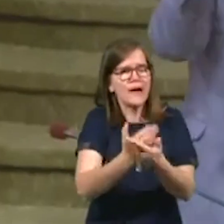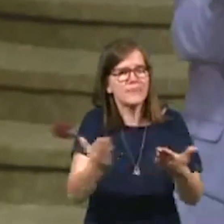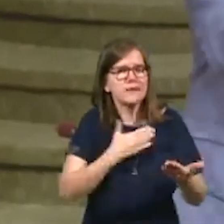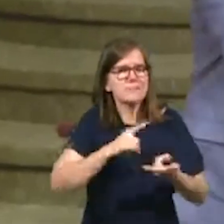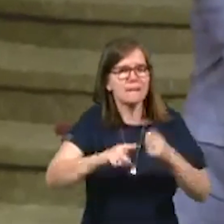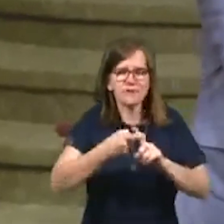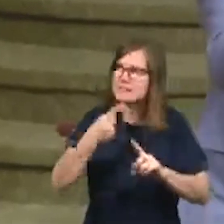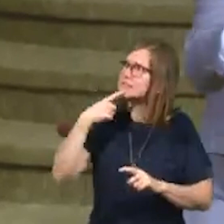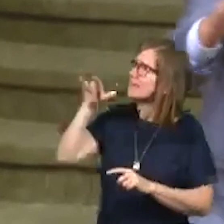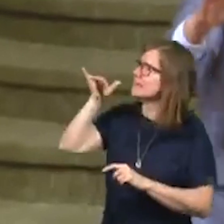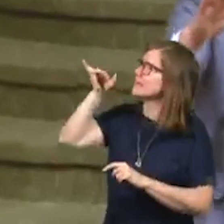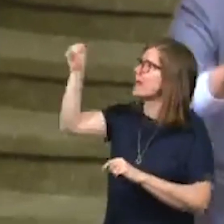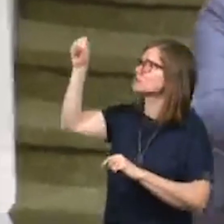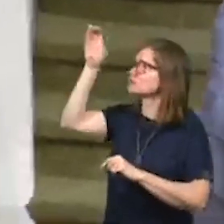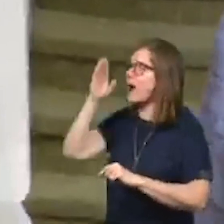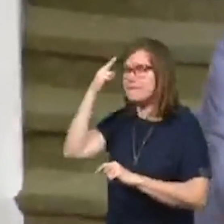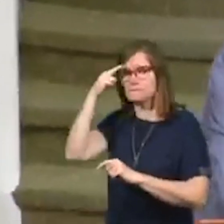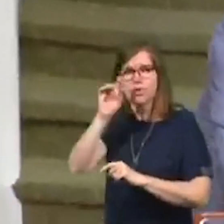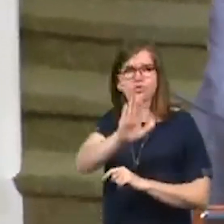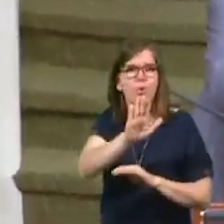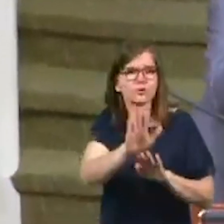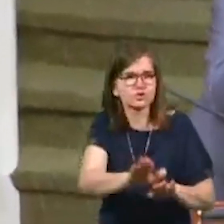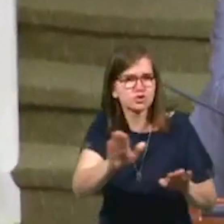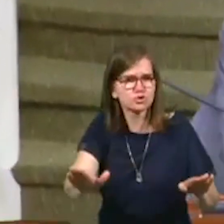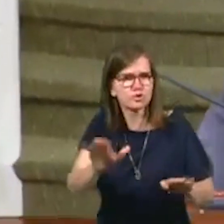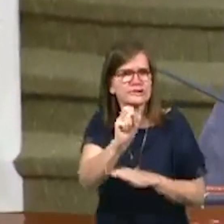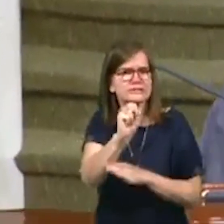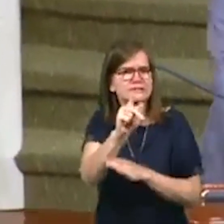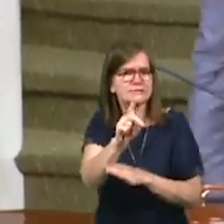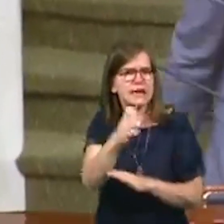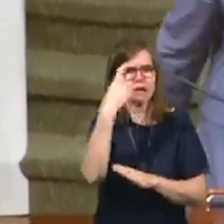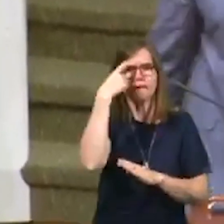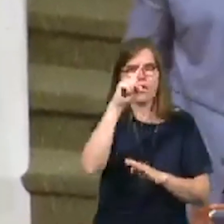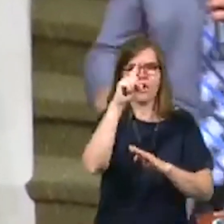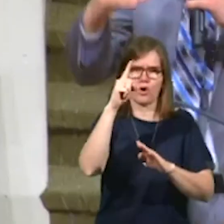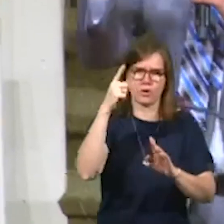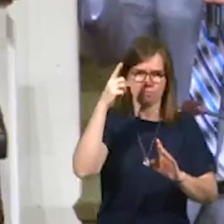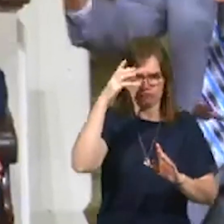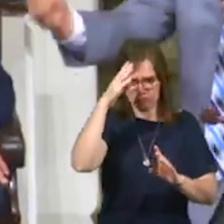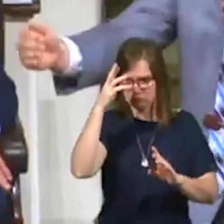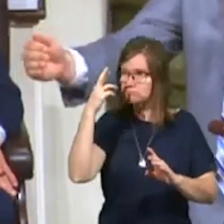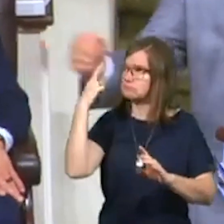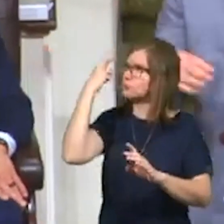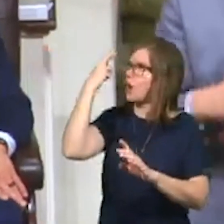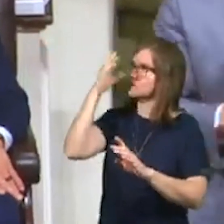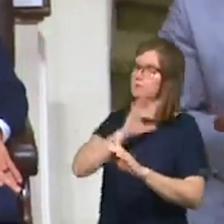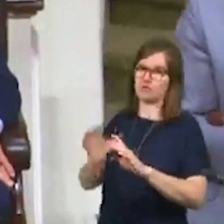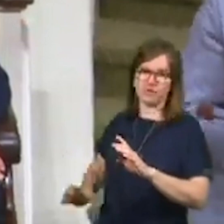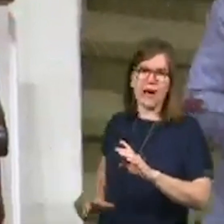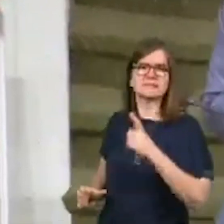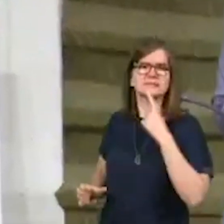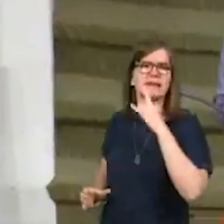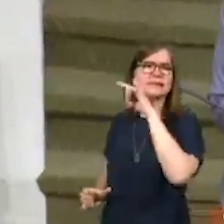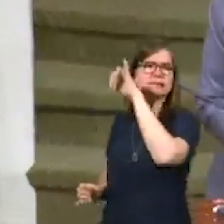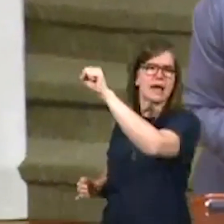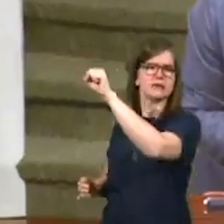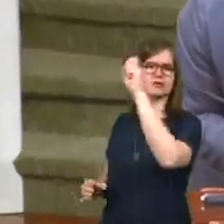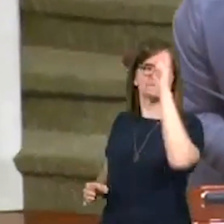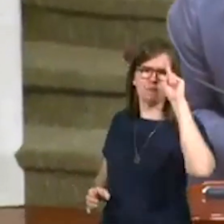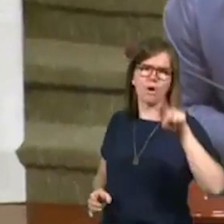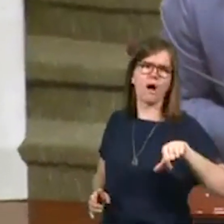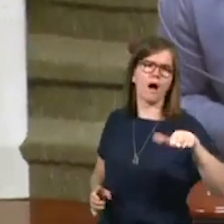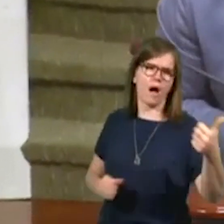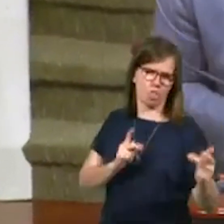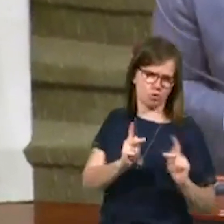friend say yes to God for the sake of your children, for the cause of Christ. You need to say yes, Lord, for the sake of others,